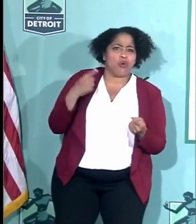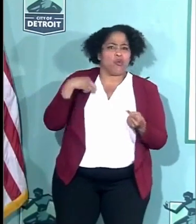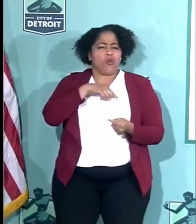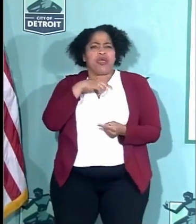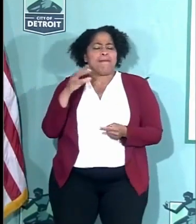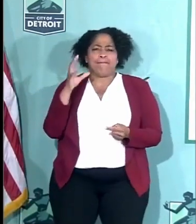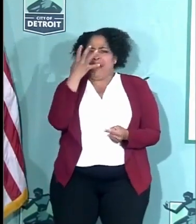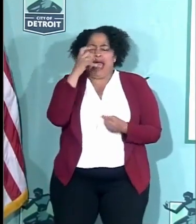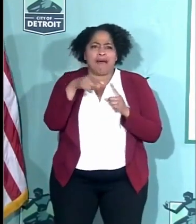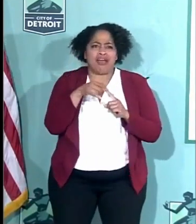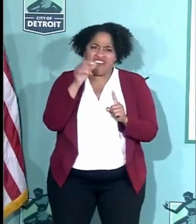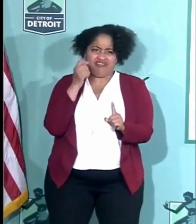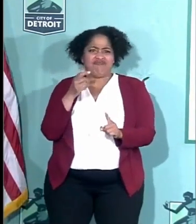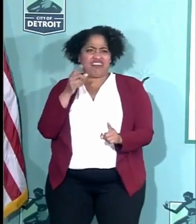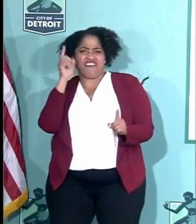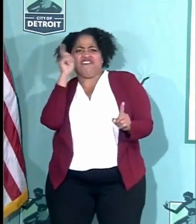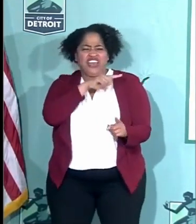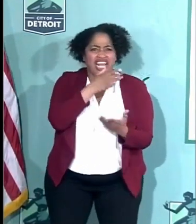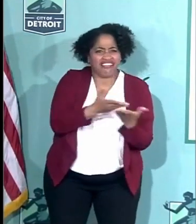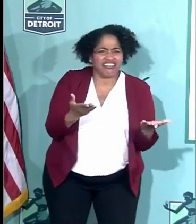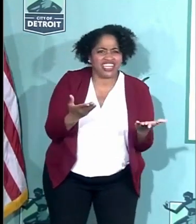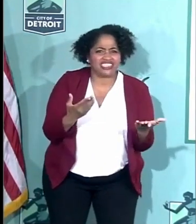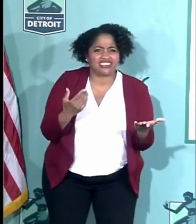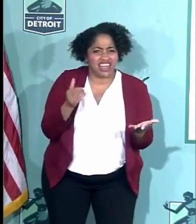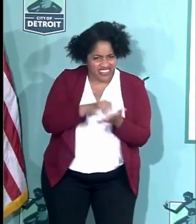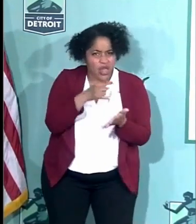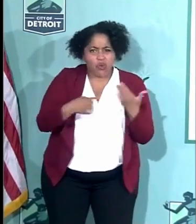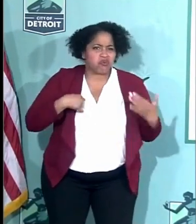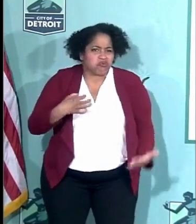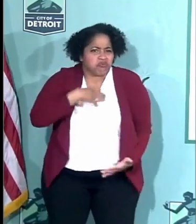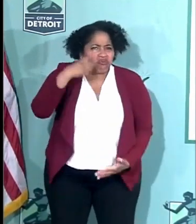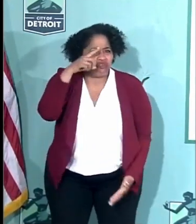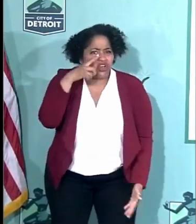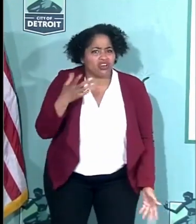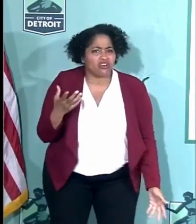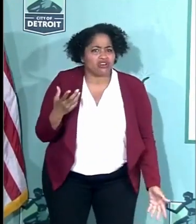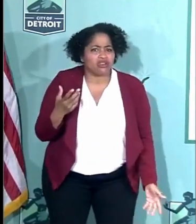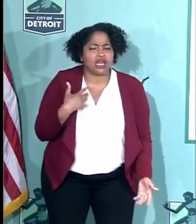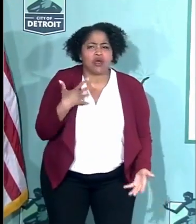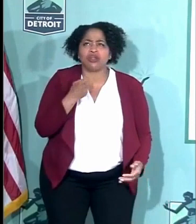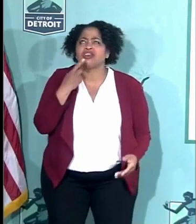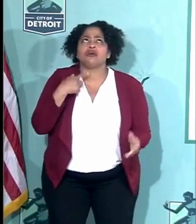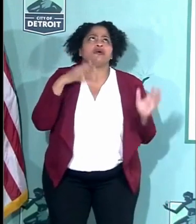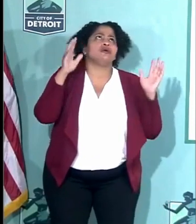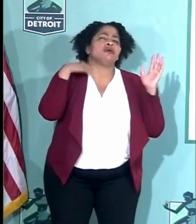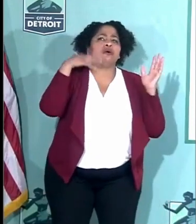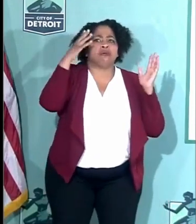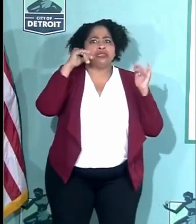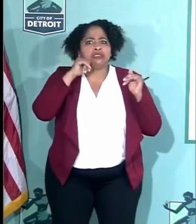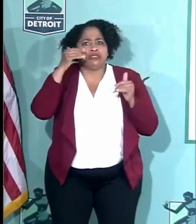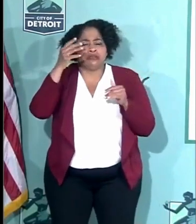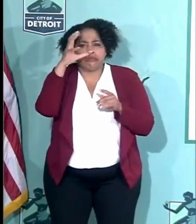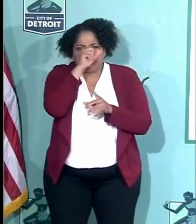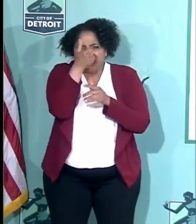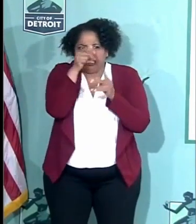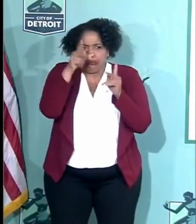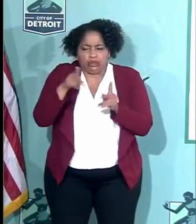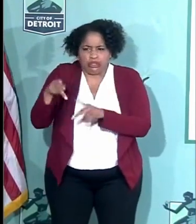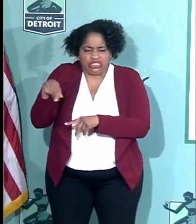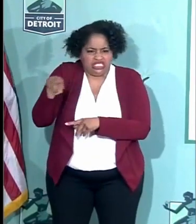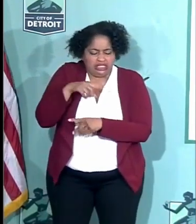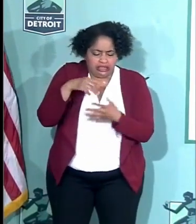fake, right? So I want to say, so I hope I didn't miss anybody, just all the activists,